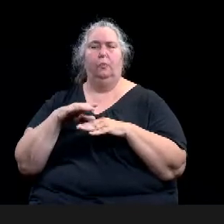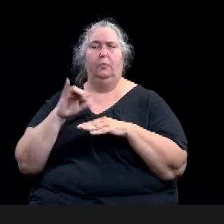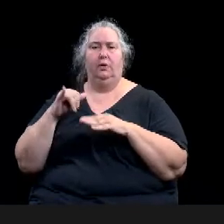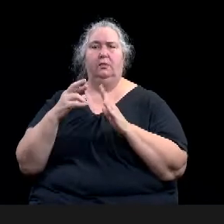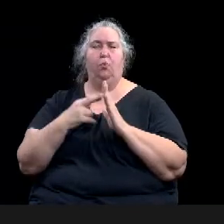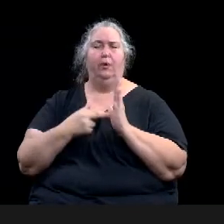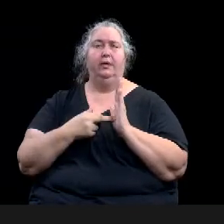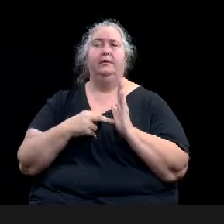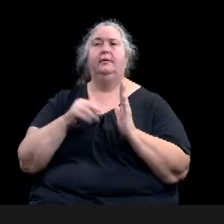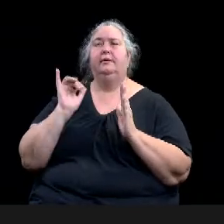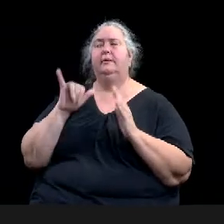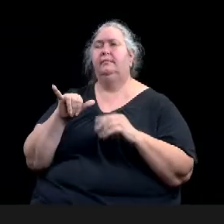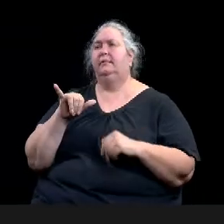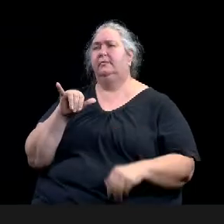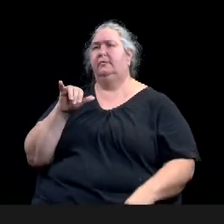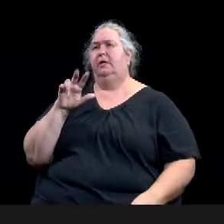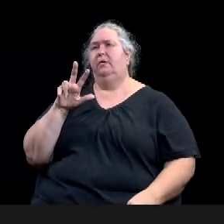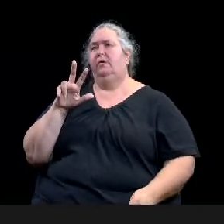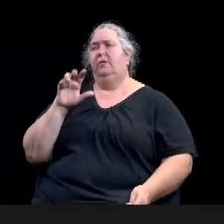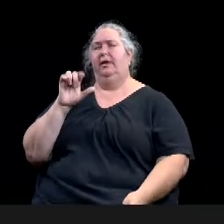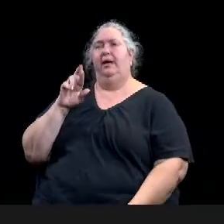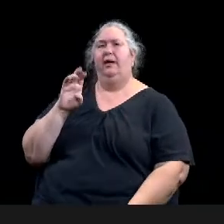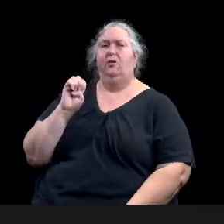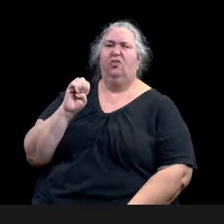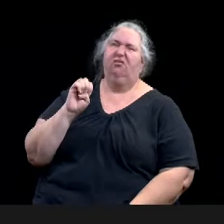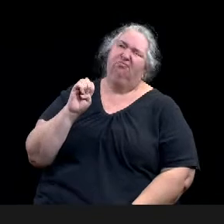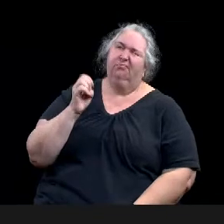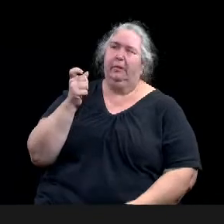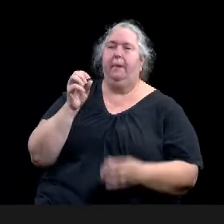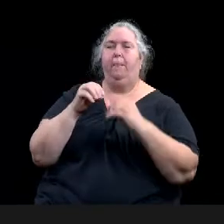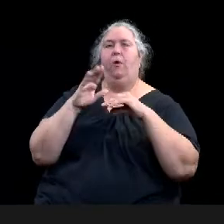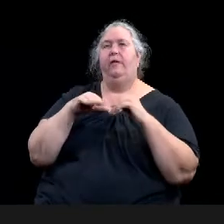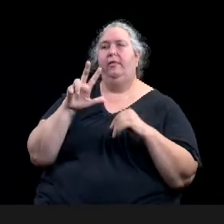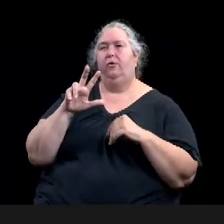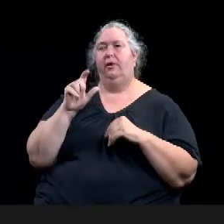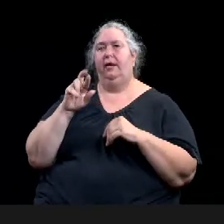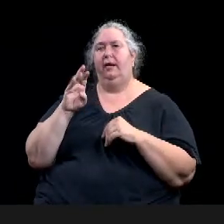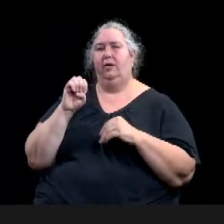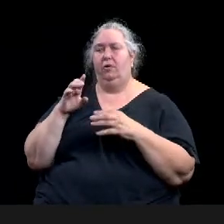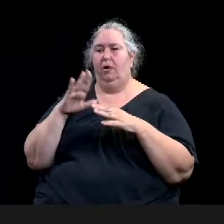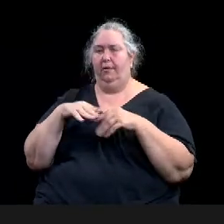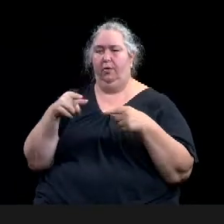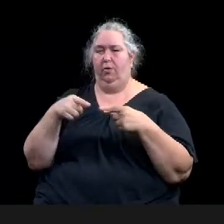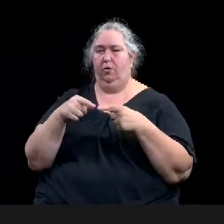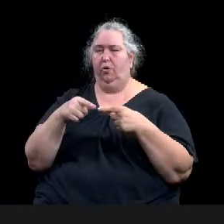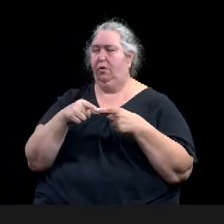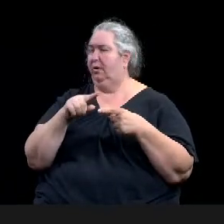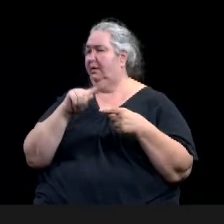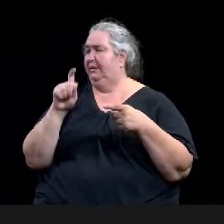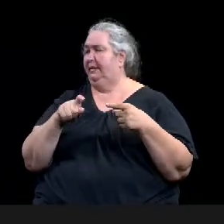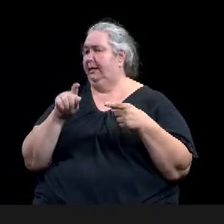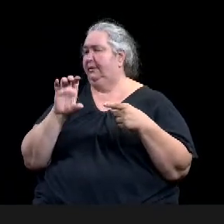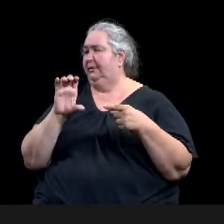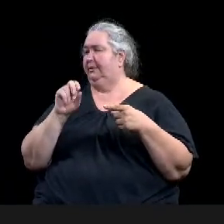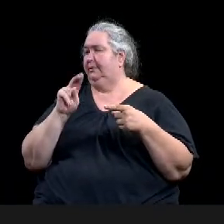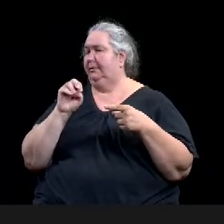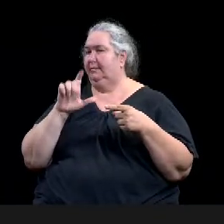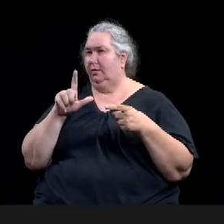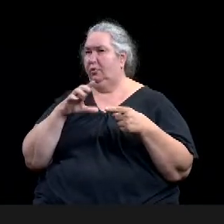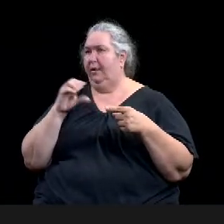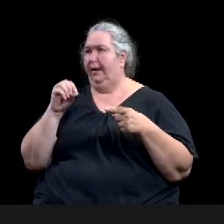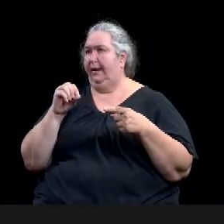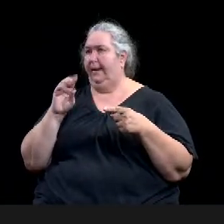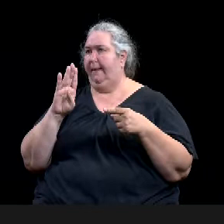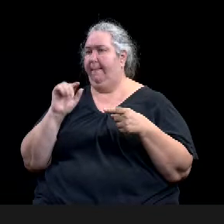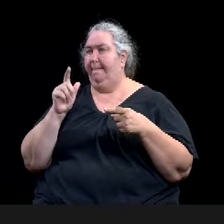central, uh, and Bagby as a little donut hole in our city limits. Um, they are proposing, uh, to, to